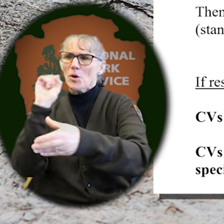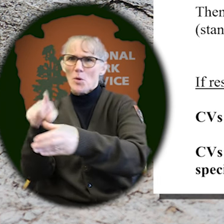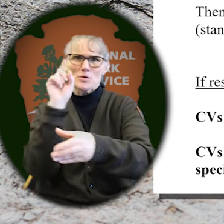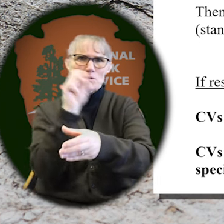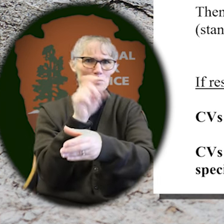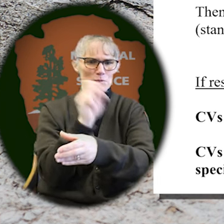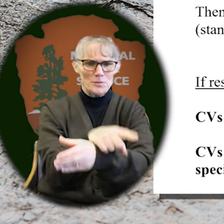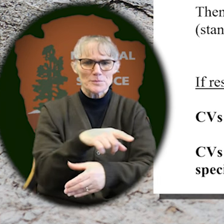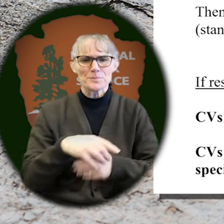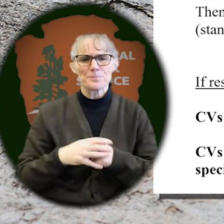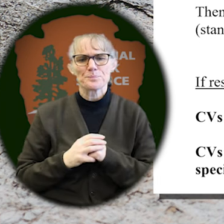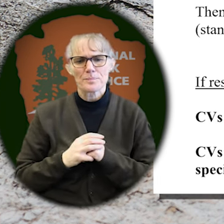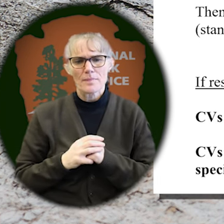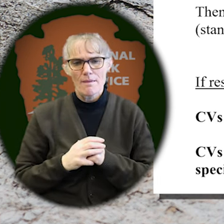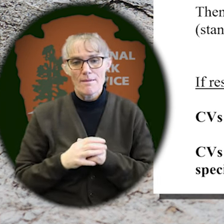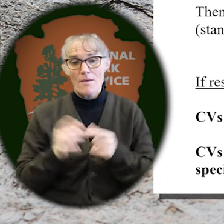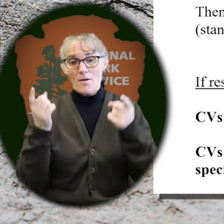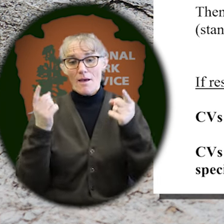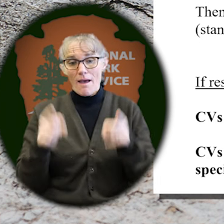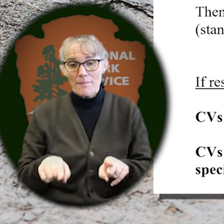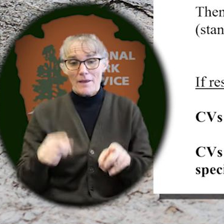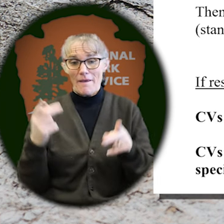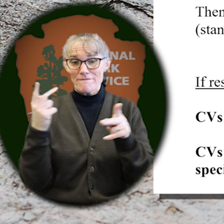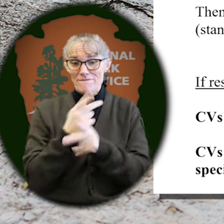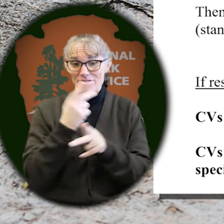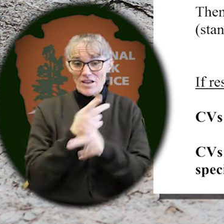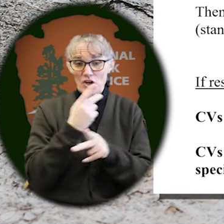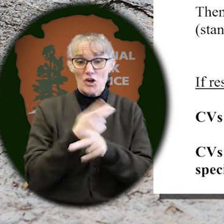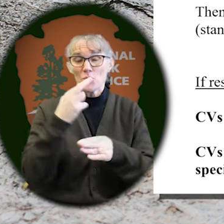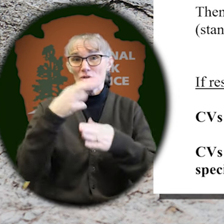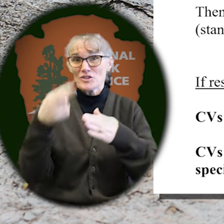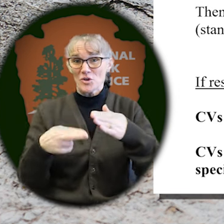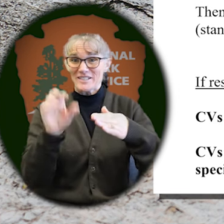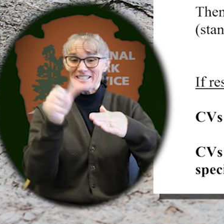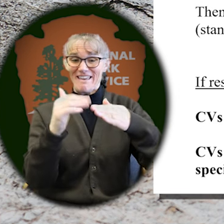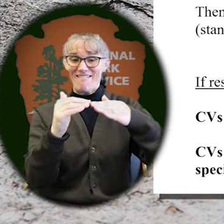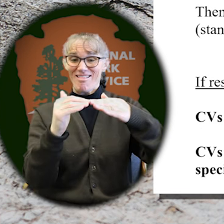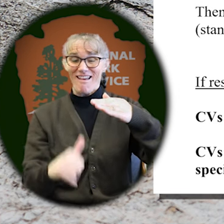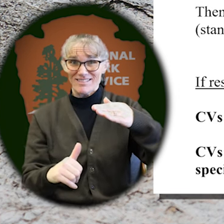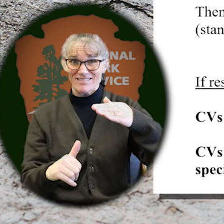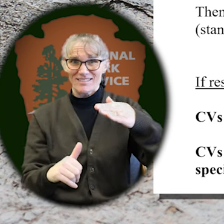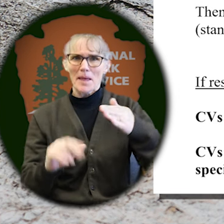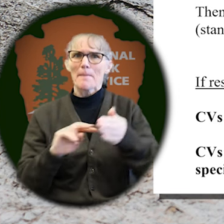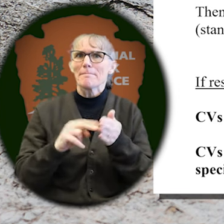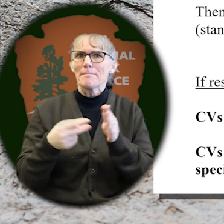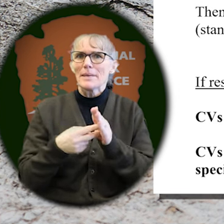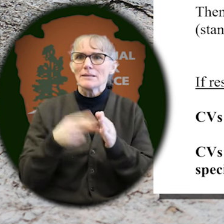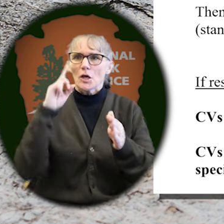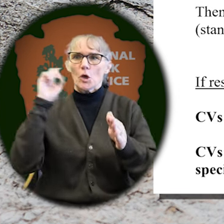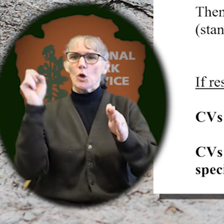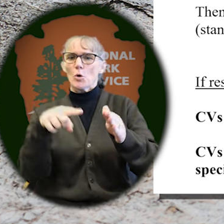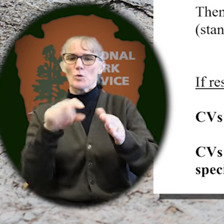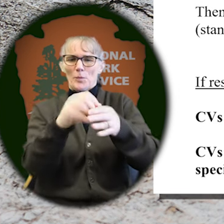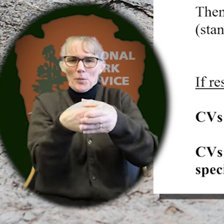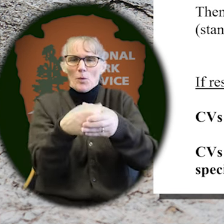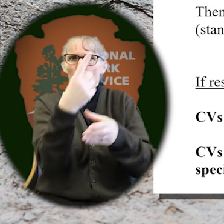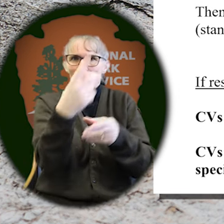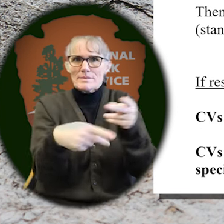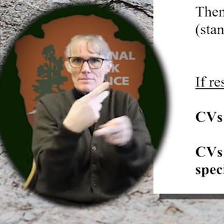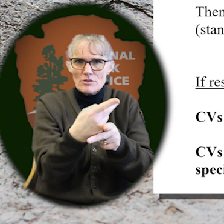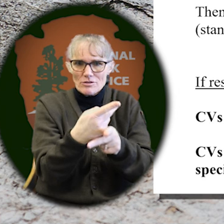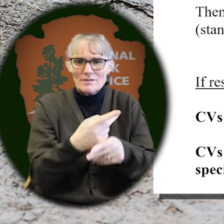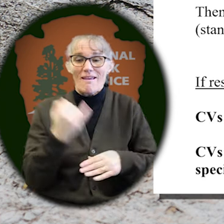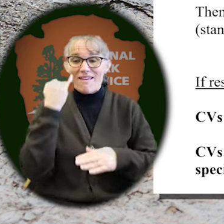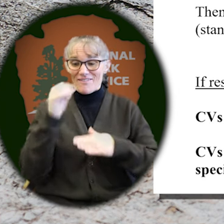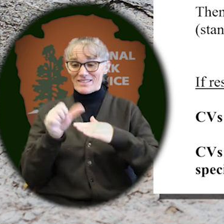So, if my results yield less than 10, then it suggests that it's a single species. However, if